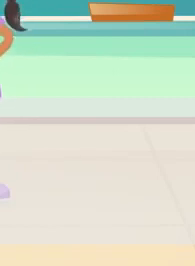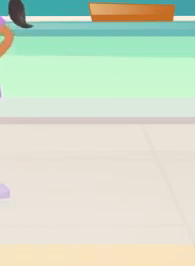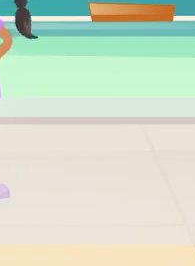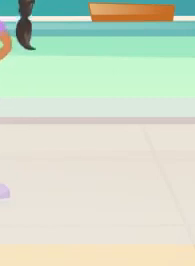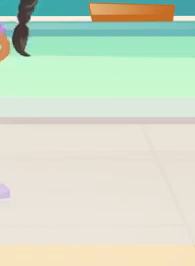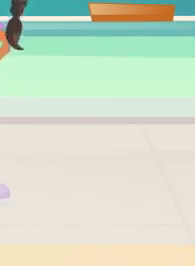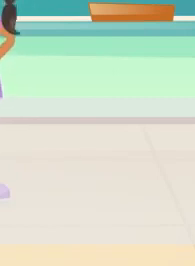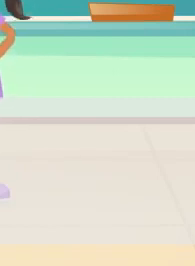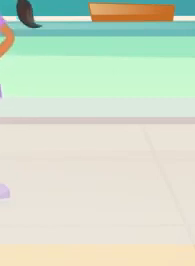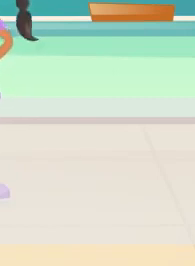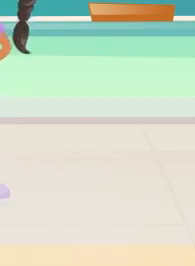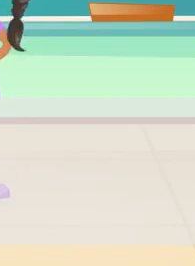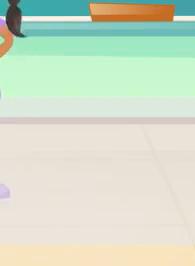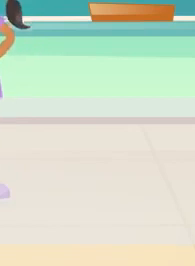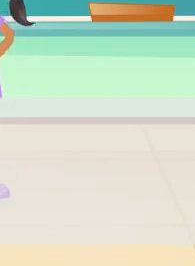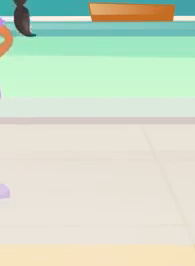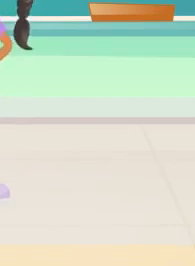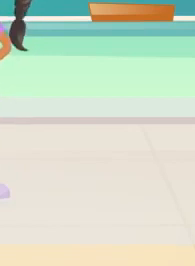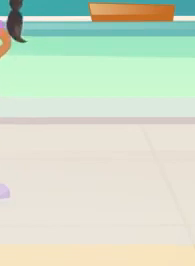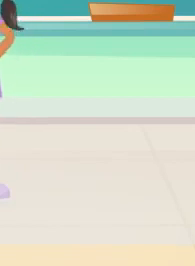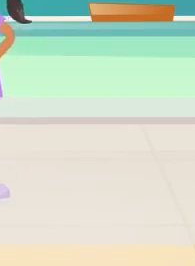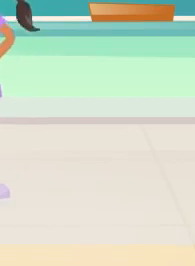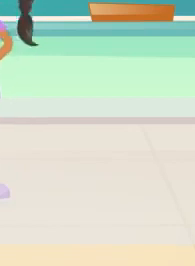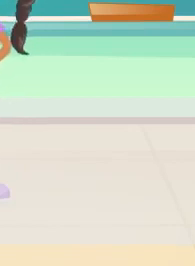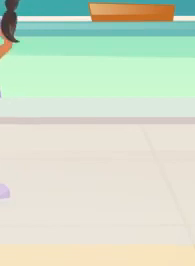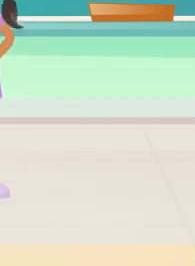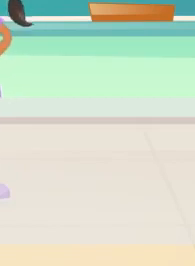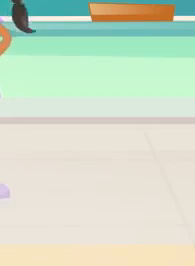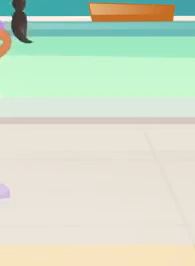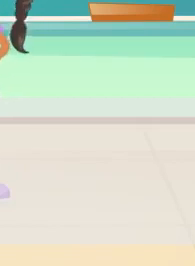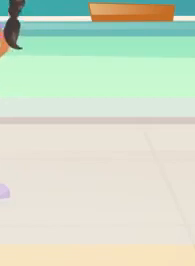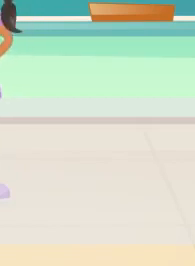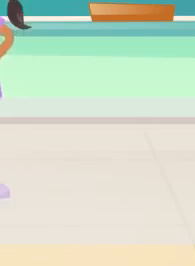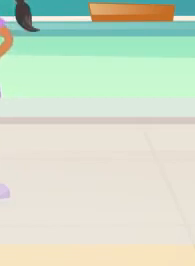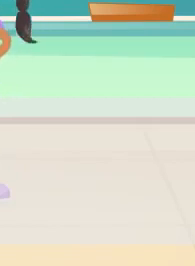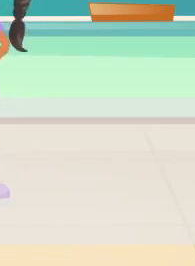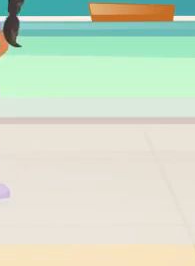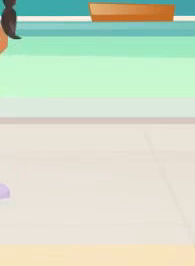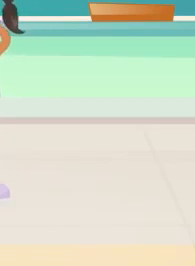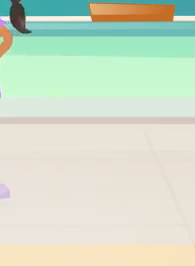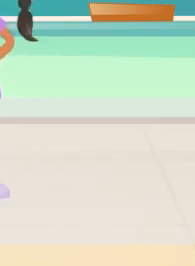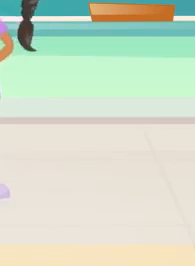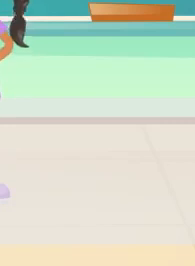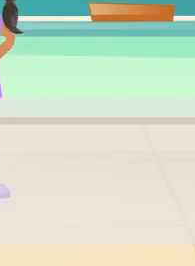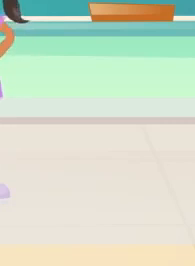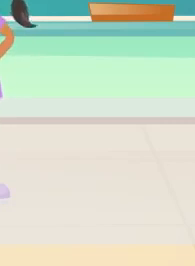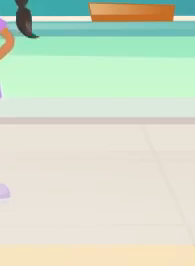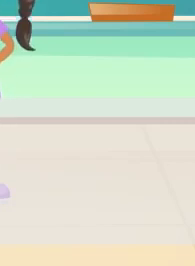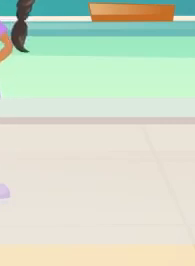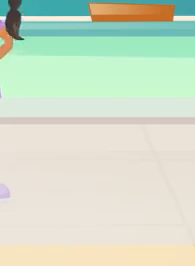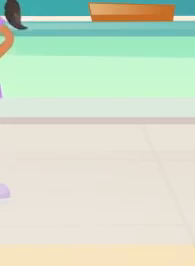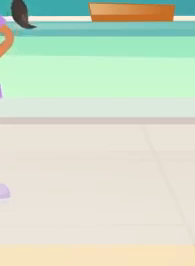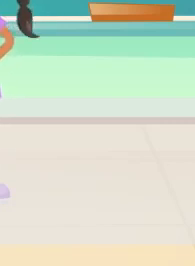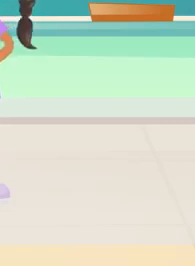our face? The fence, hitting winds, that's just made by day. See the creatures all